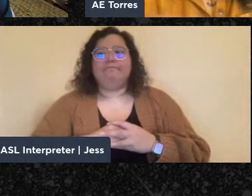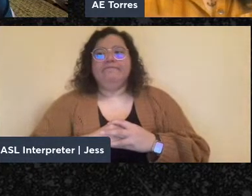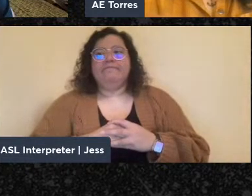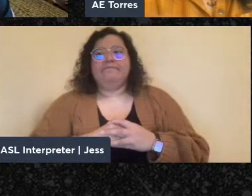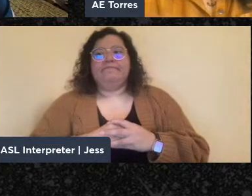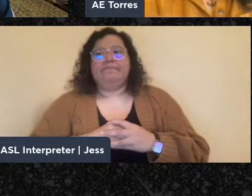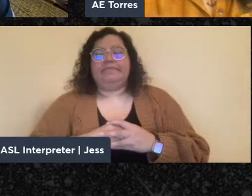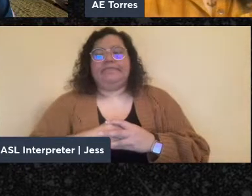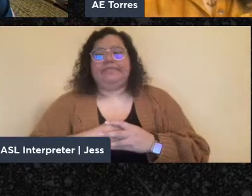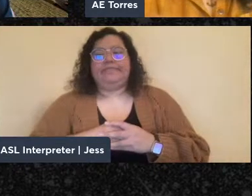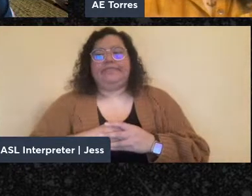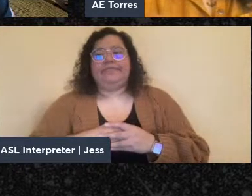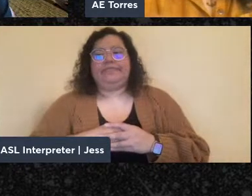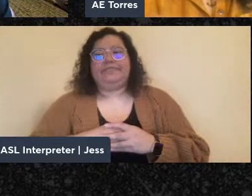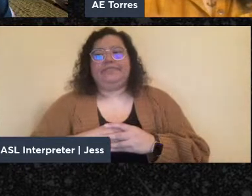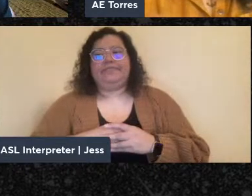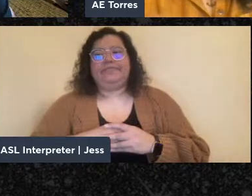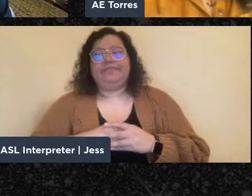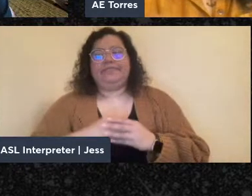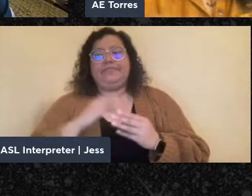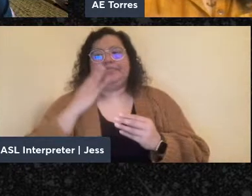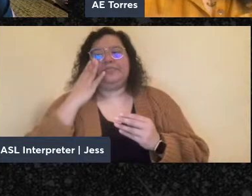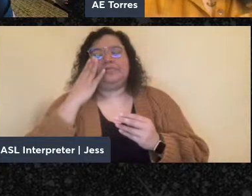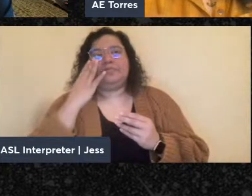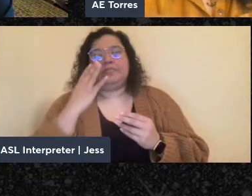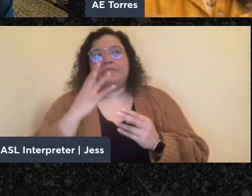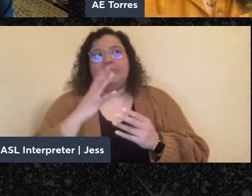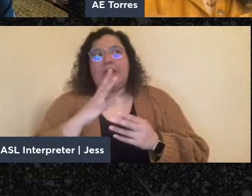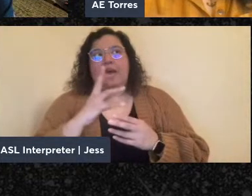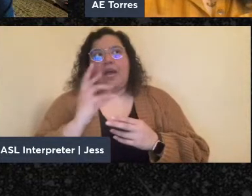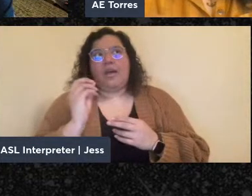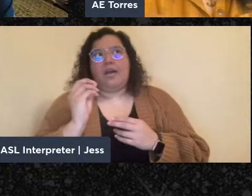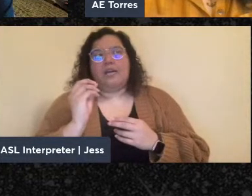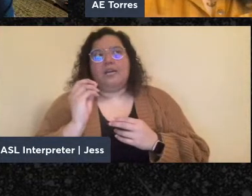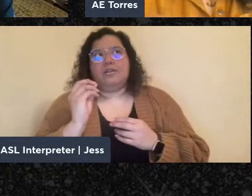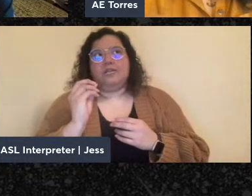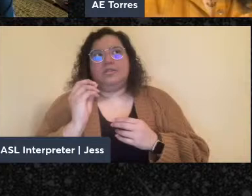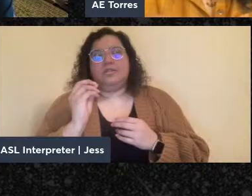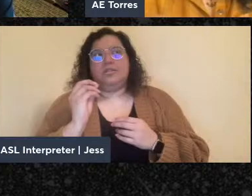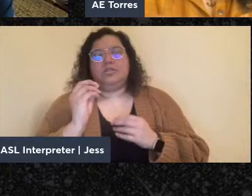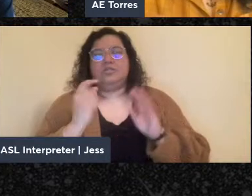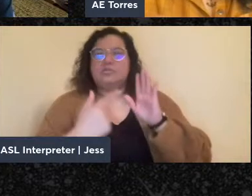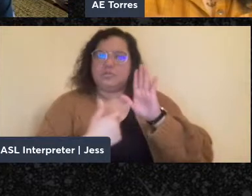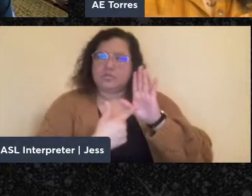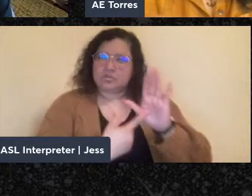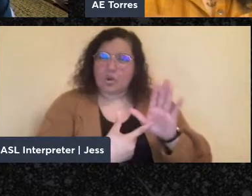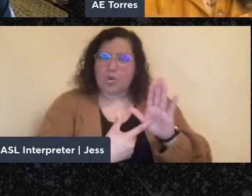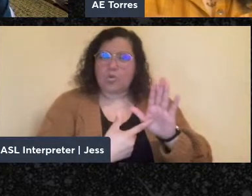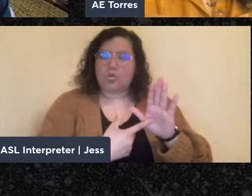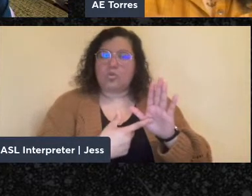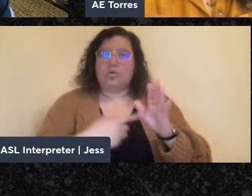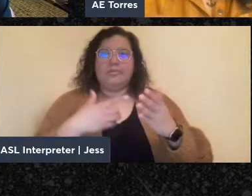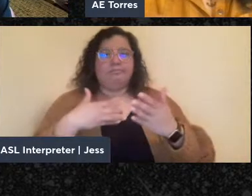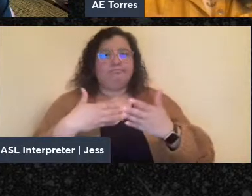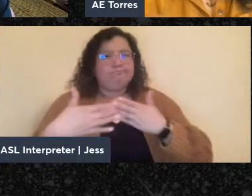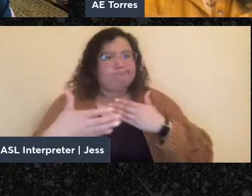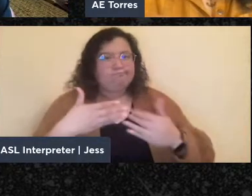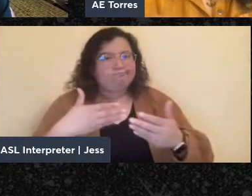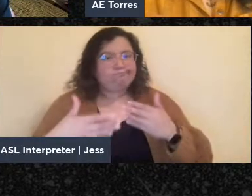And I think to signal that despite the fact that the